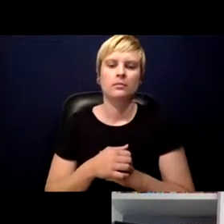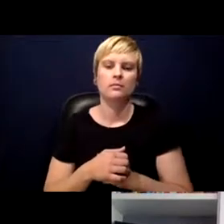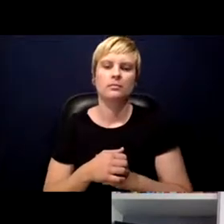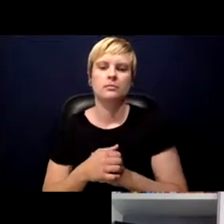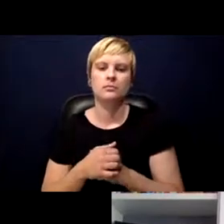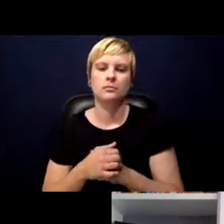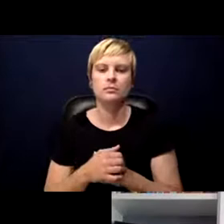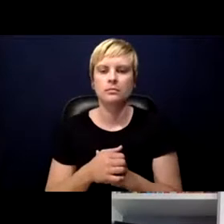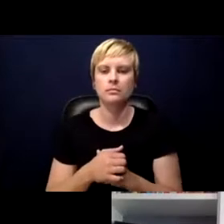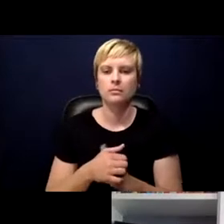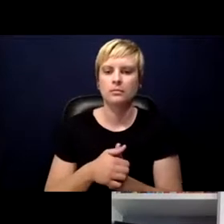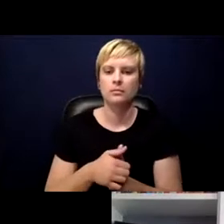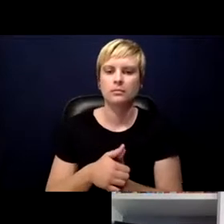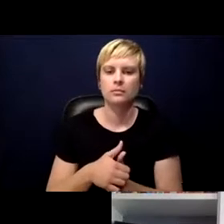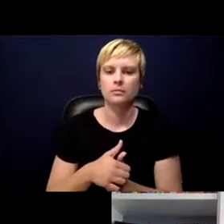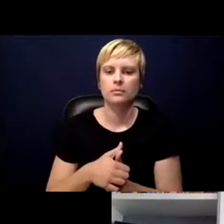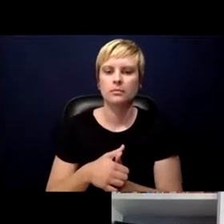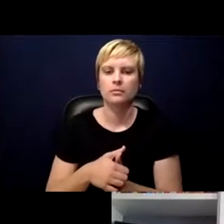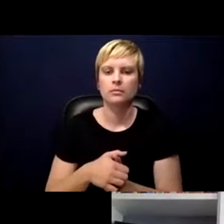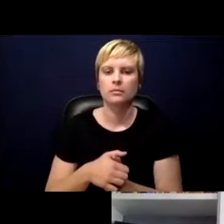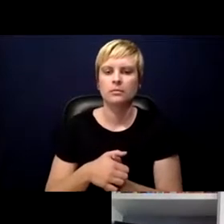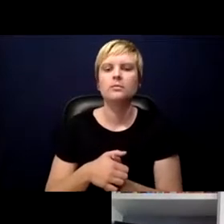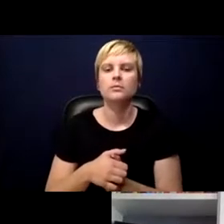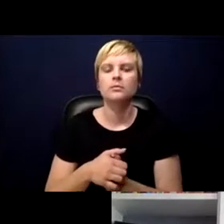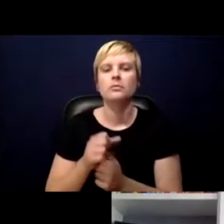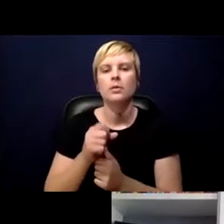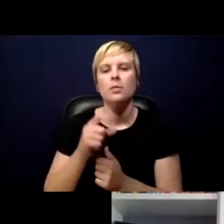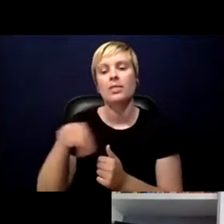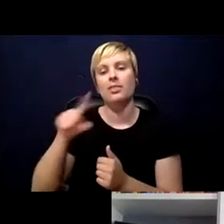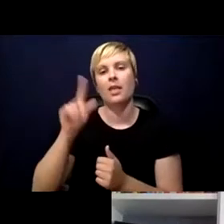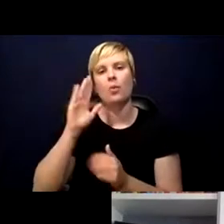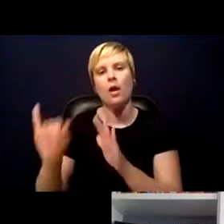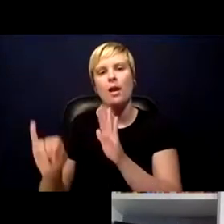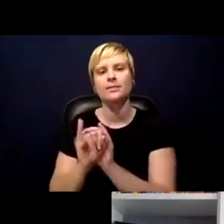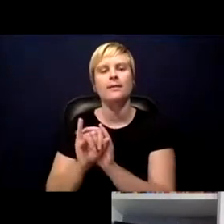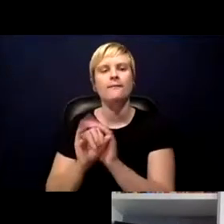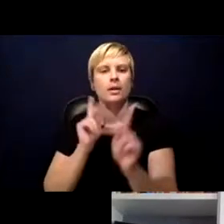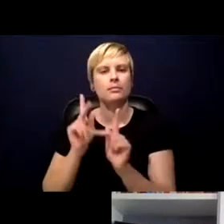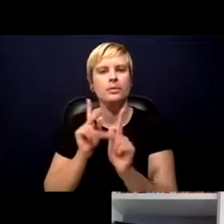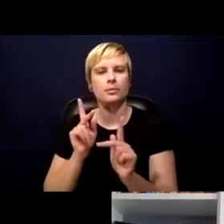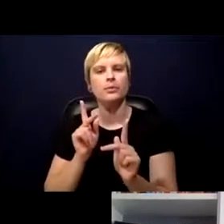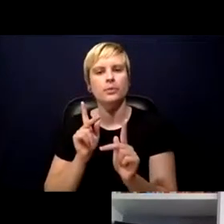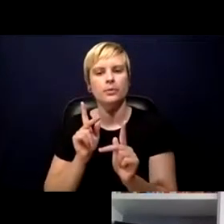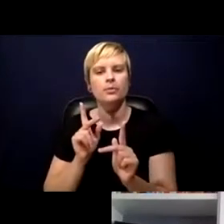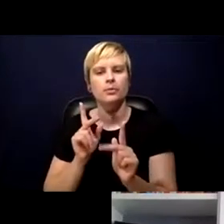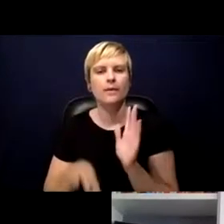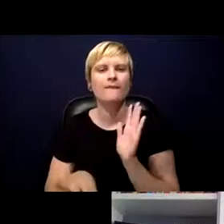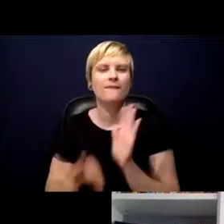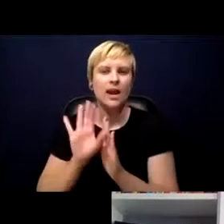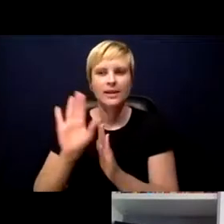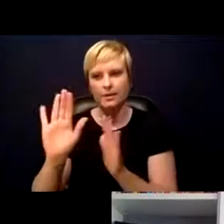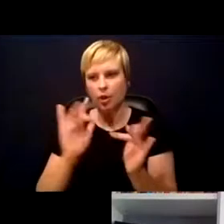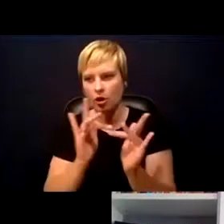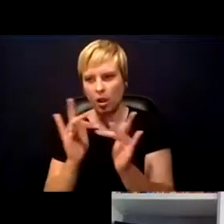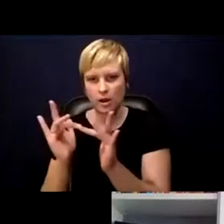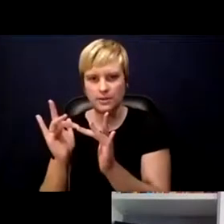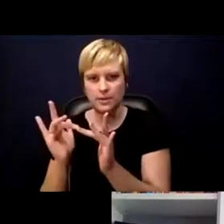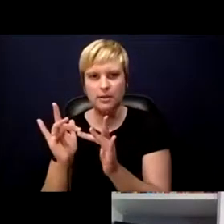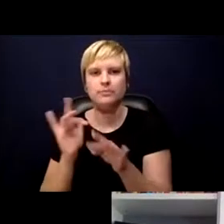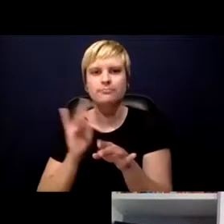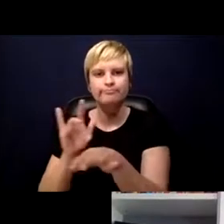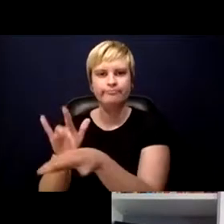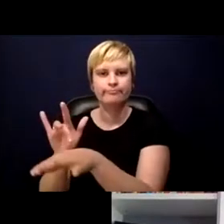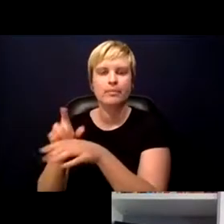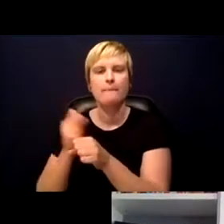that they will be identifying those people, finding their contacts, and making sure that those people get